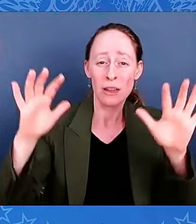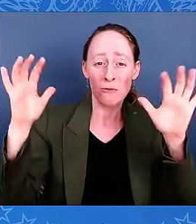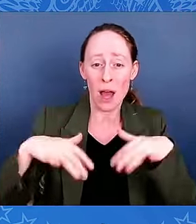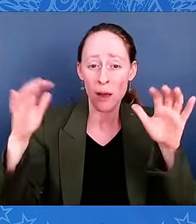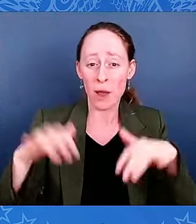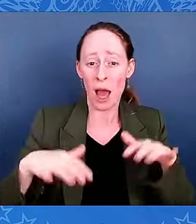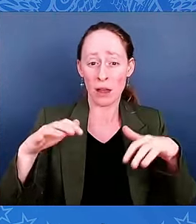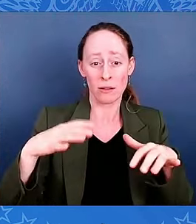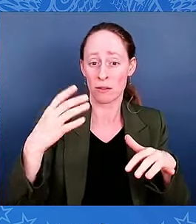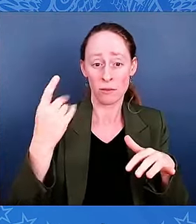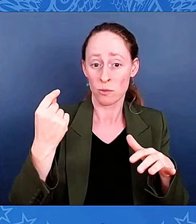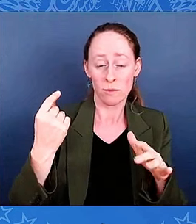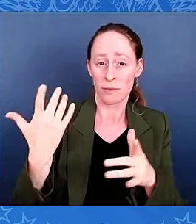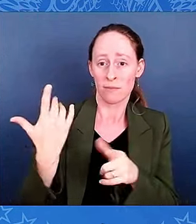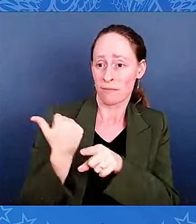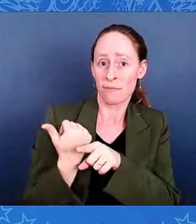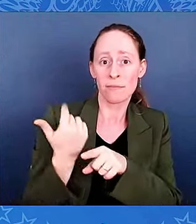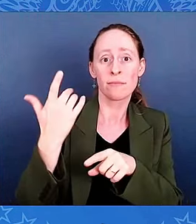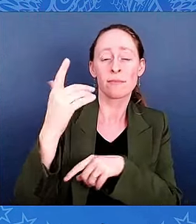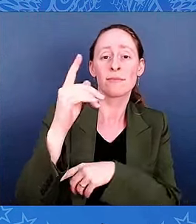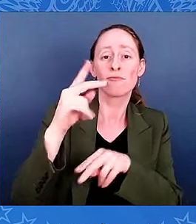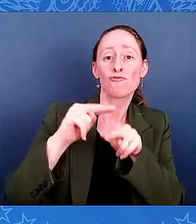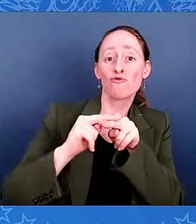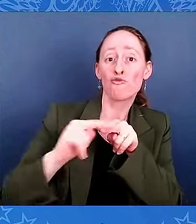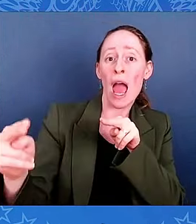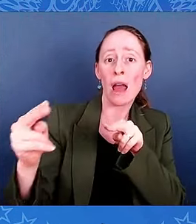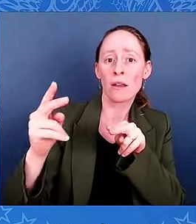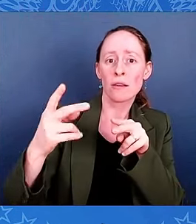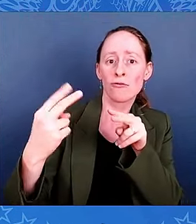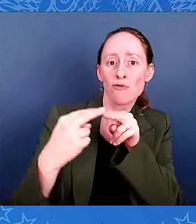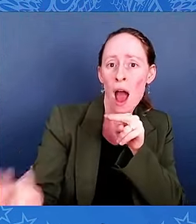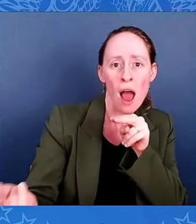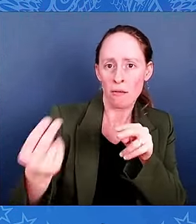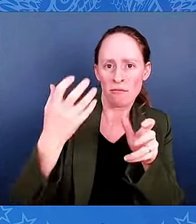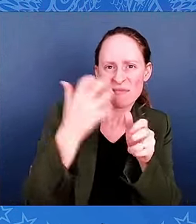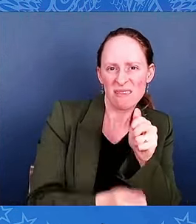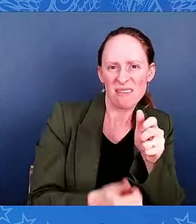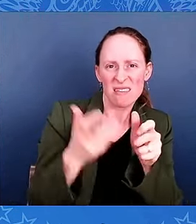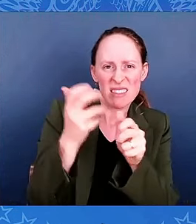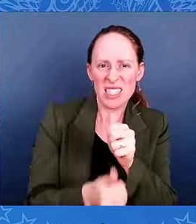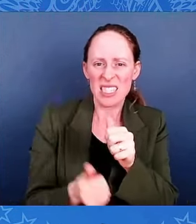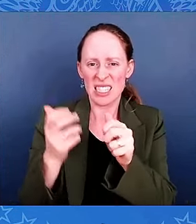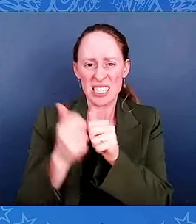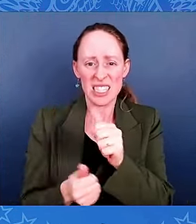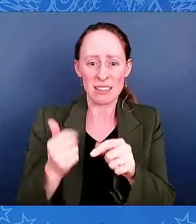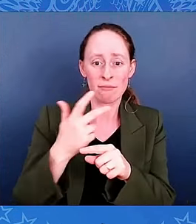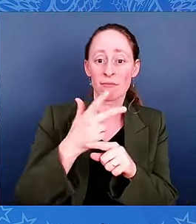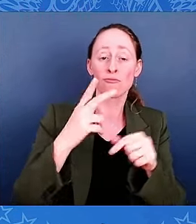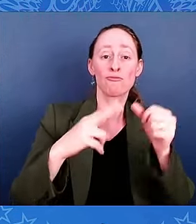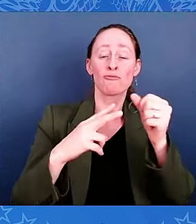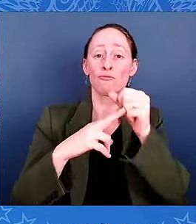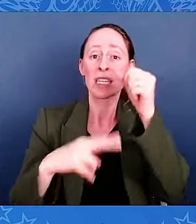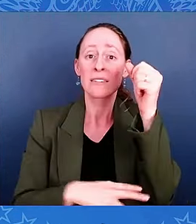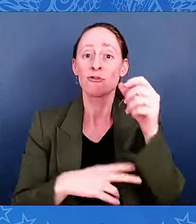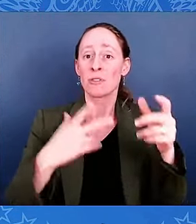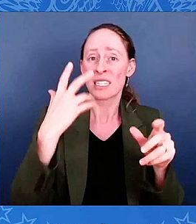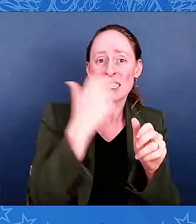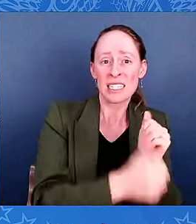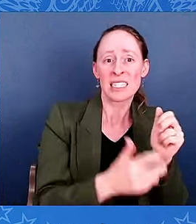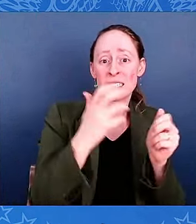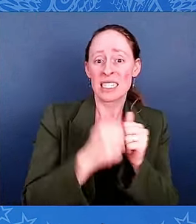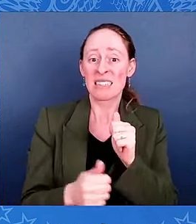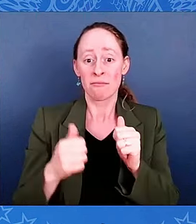the track that were not supposed to have been there, slowing them down considerably. By then, Confederate forces were in hot